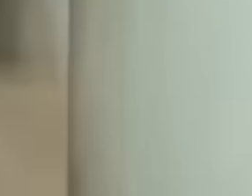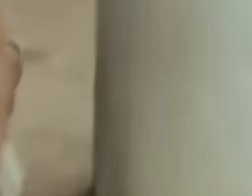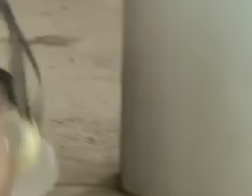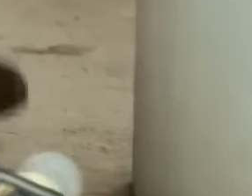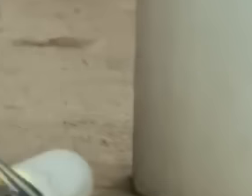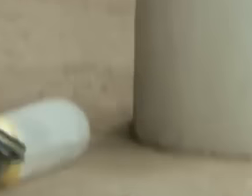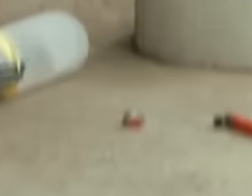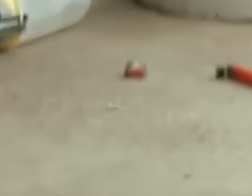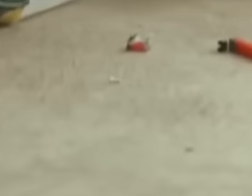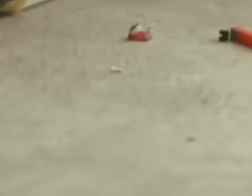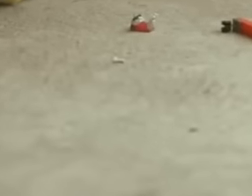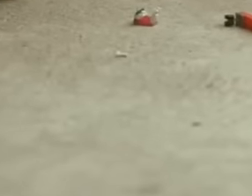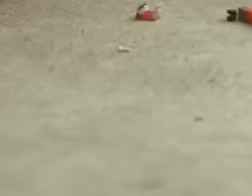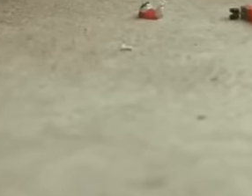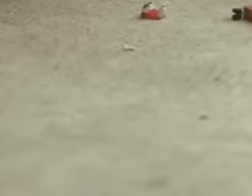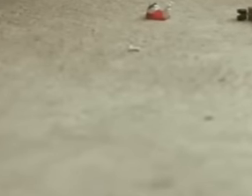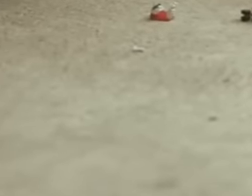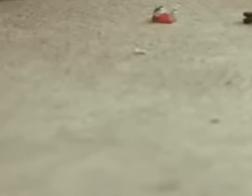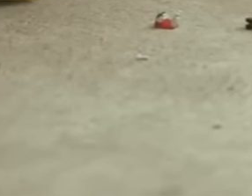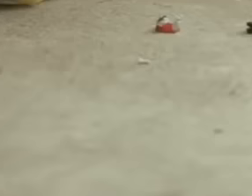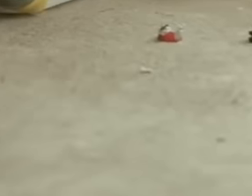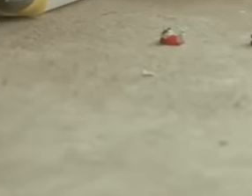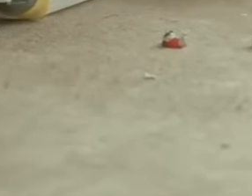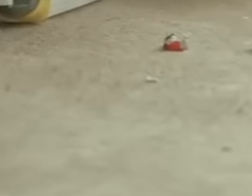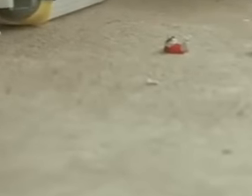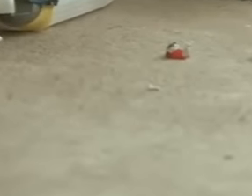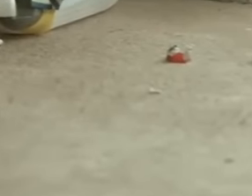araw